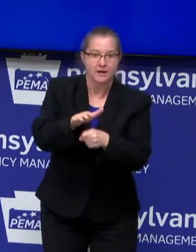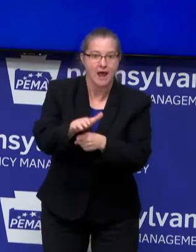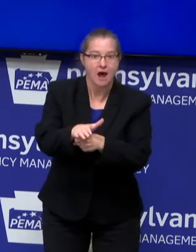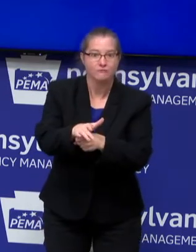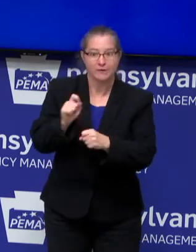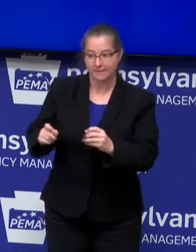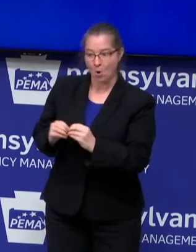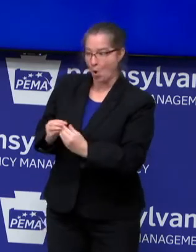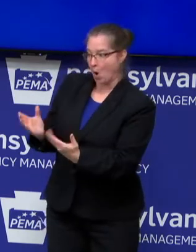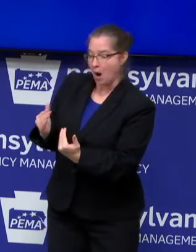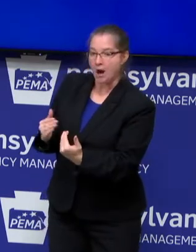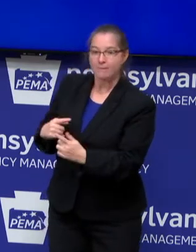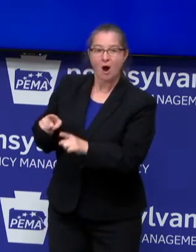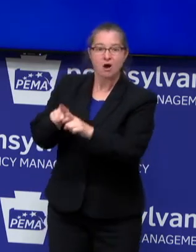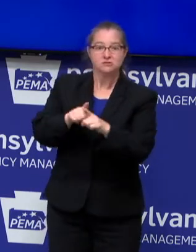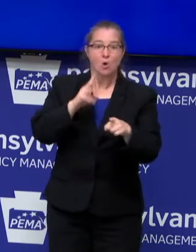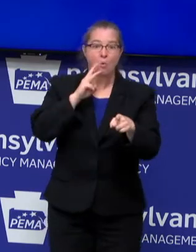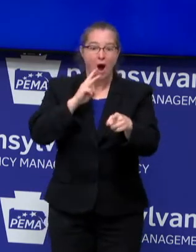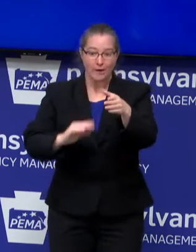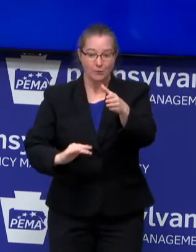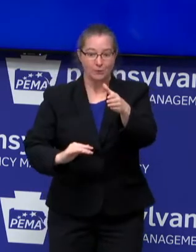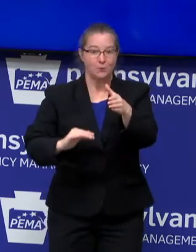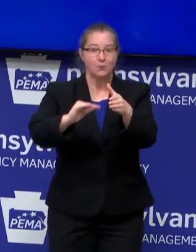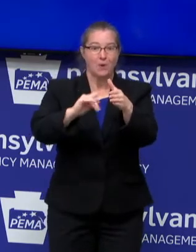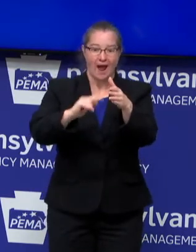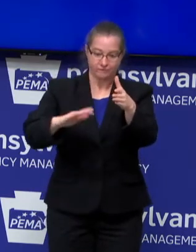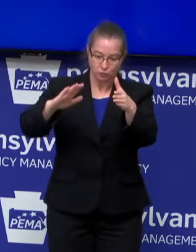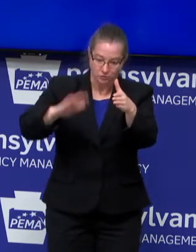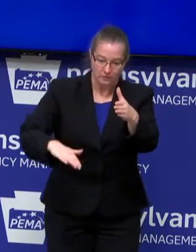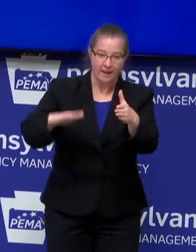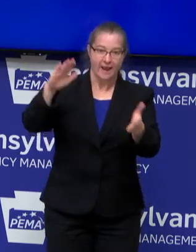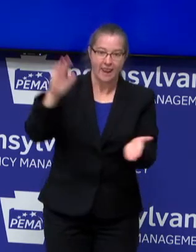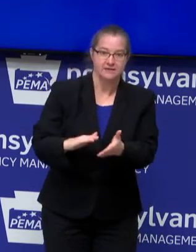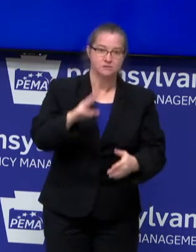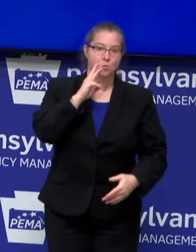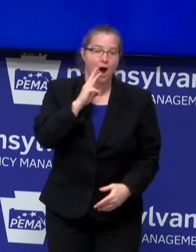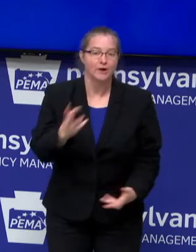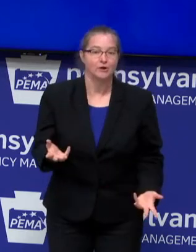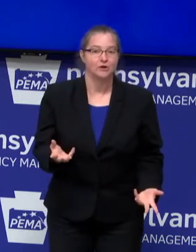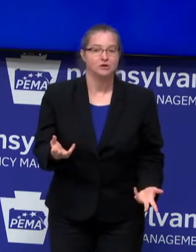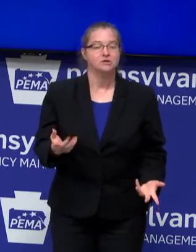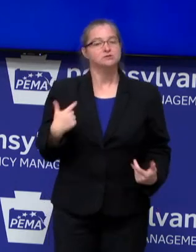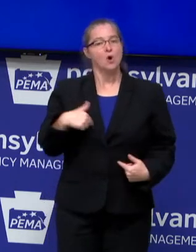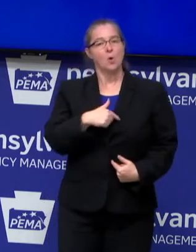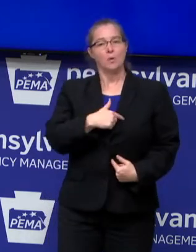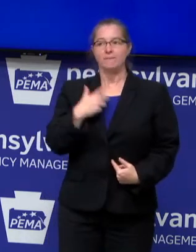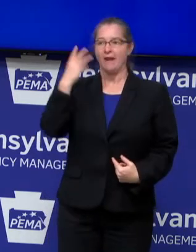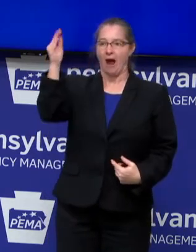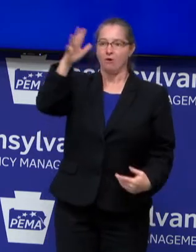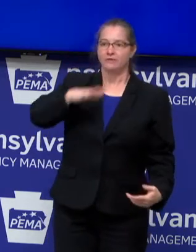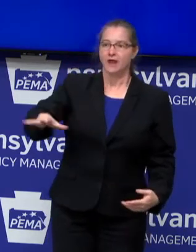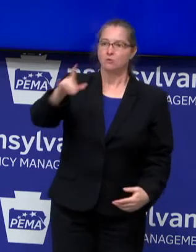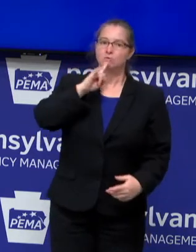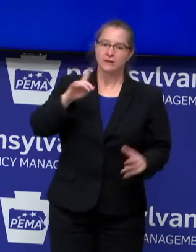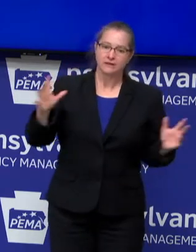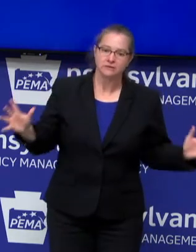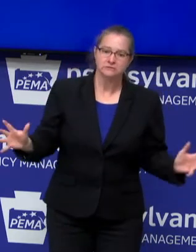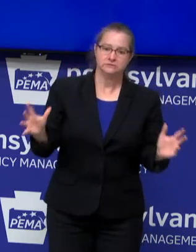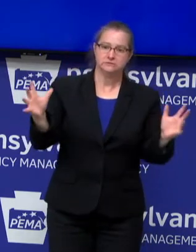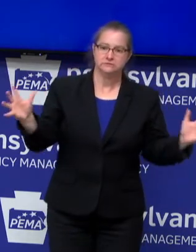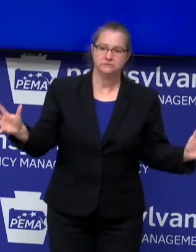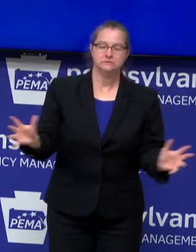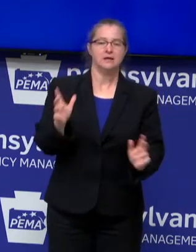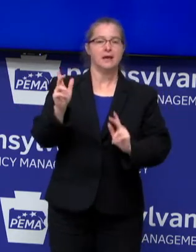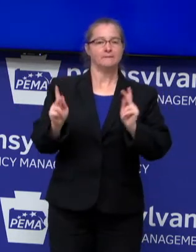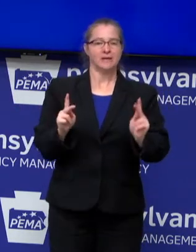decrease the amount of water in these boats. And so, uh, we have been out there, um, really encouraging folks and the